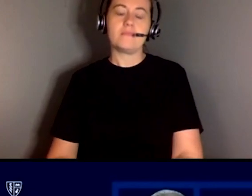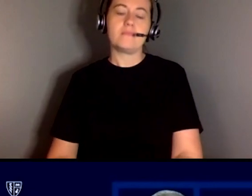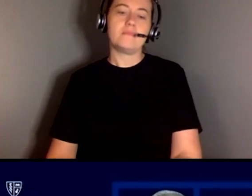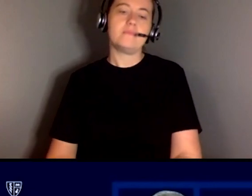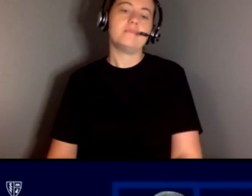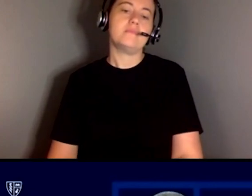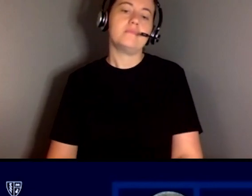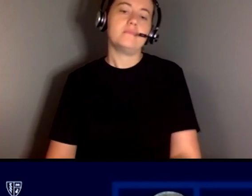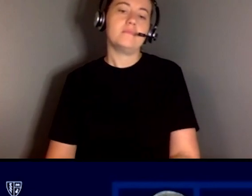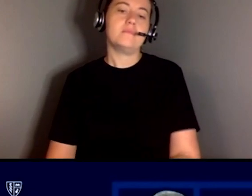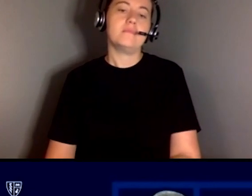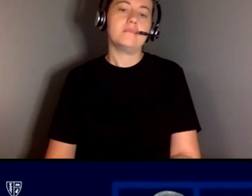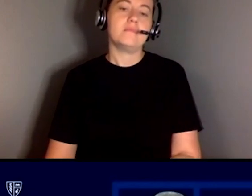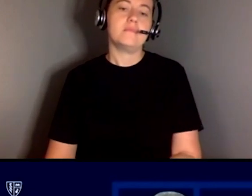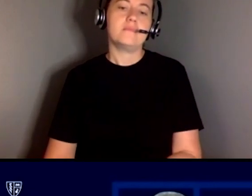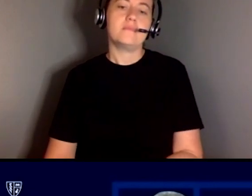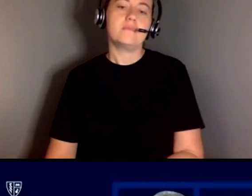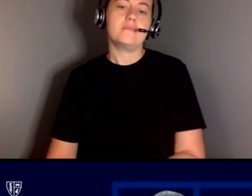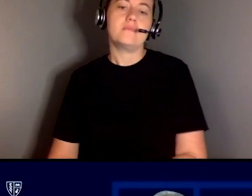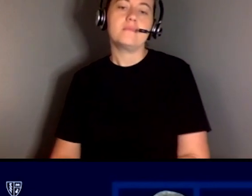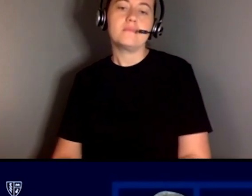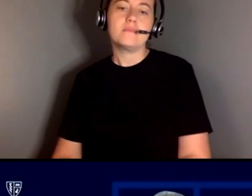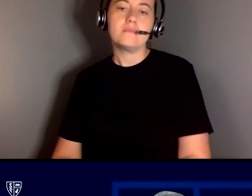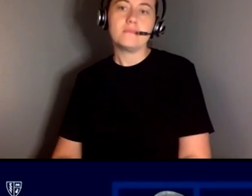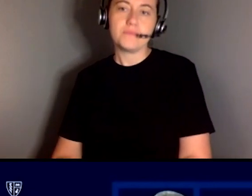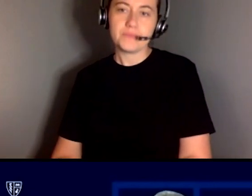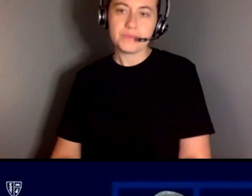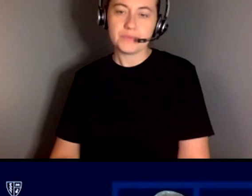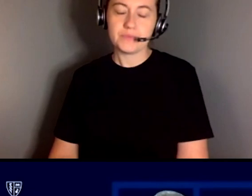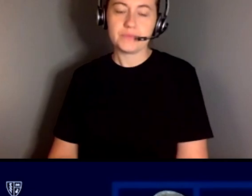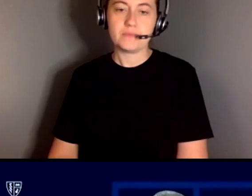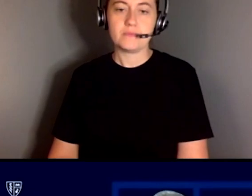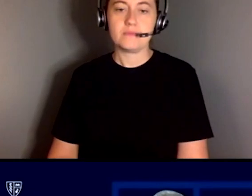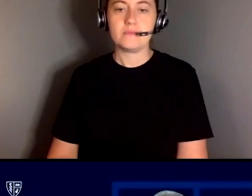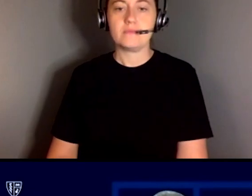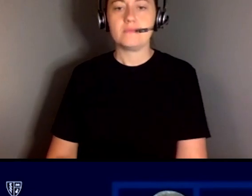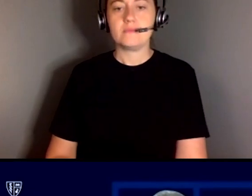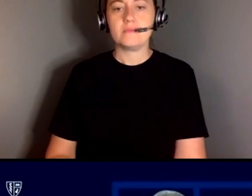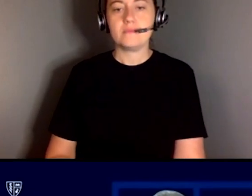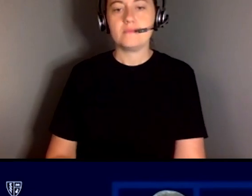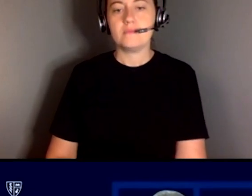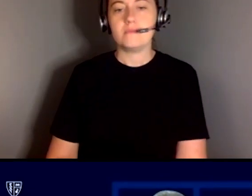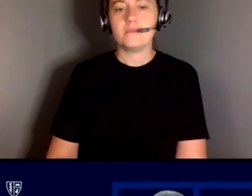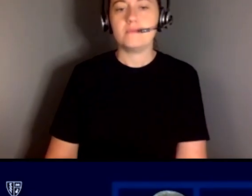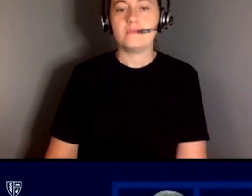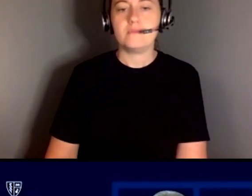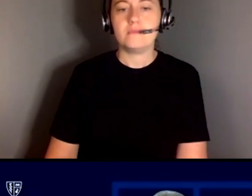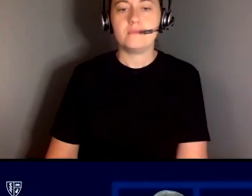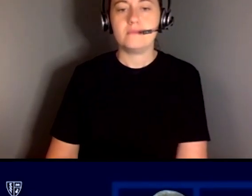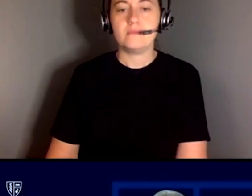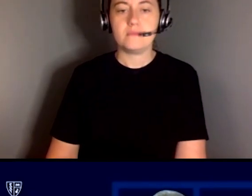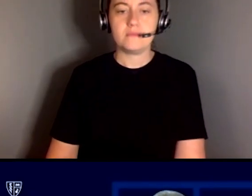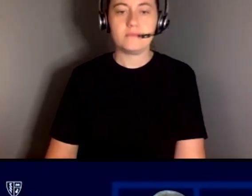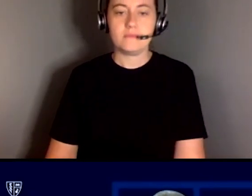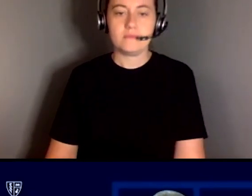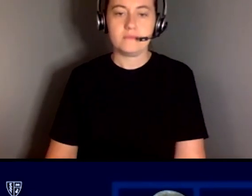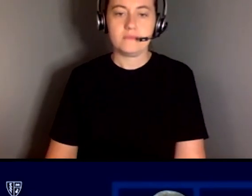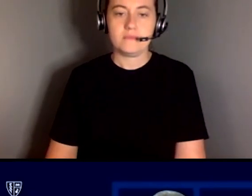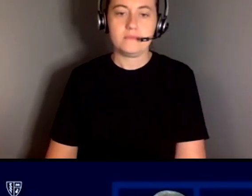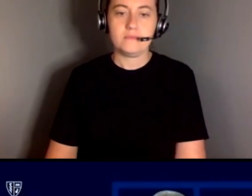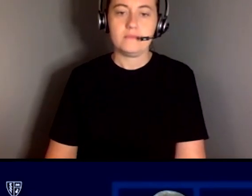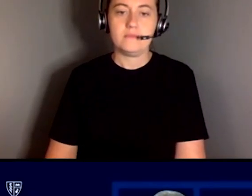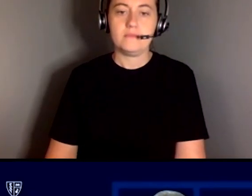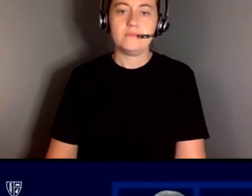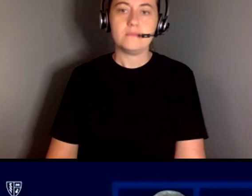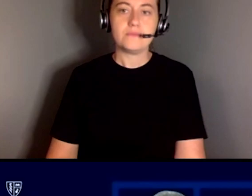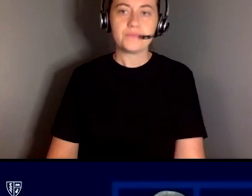what people are getting into is really important um even in physical things like if i ask kim hey let's go